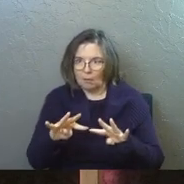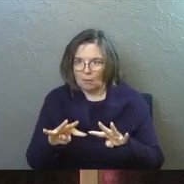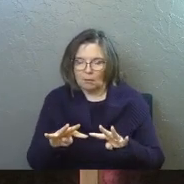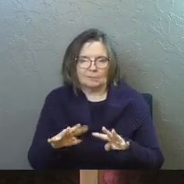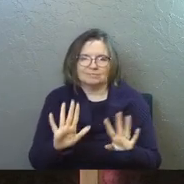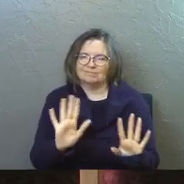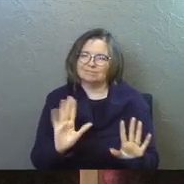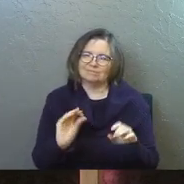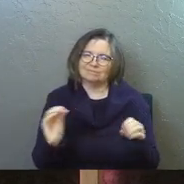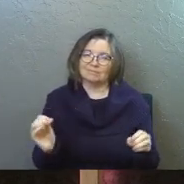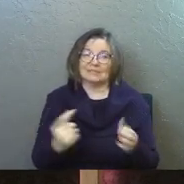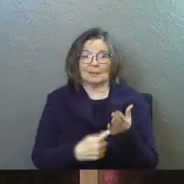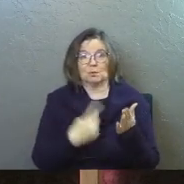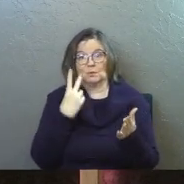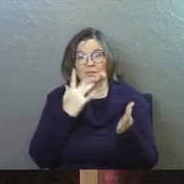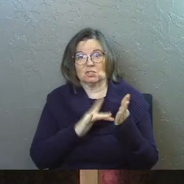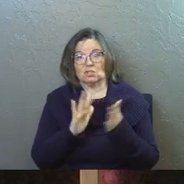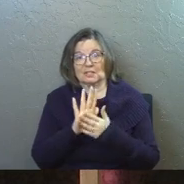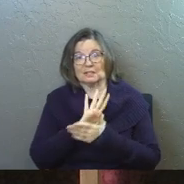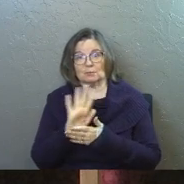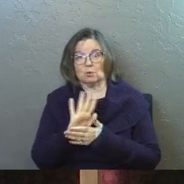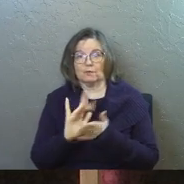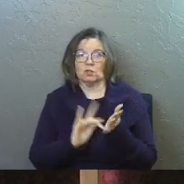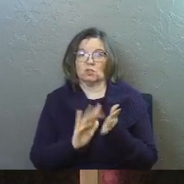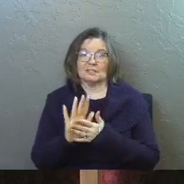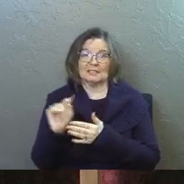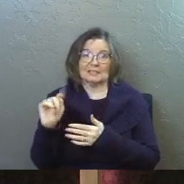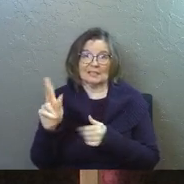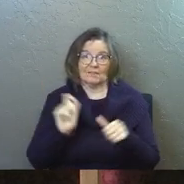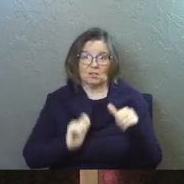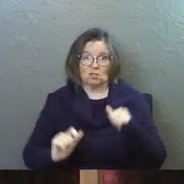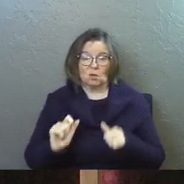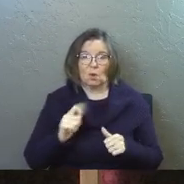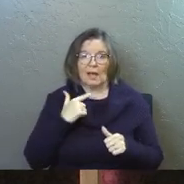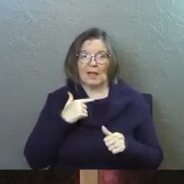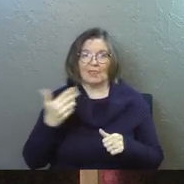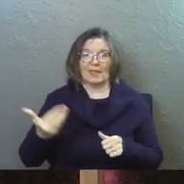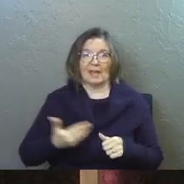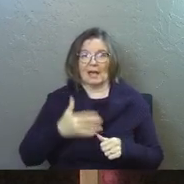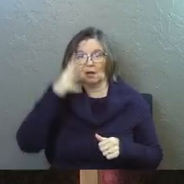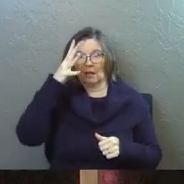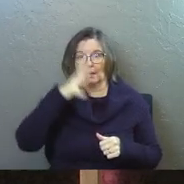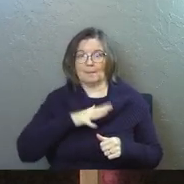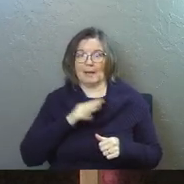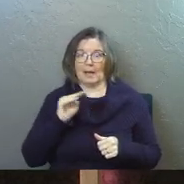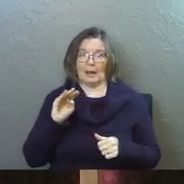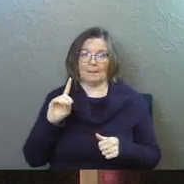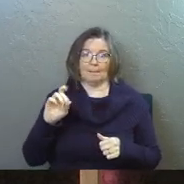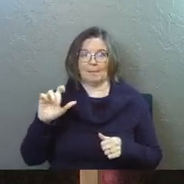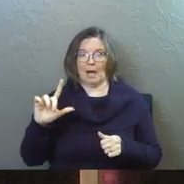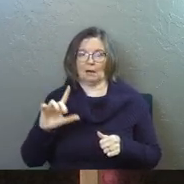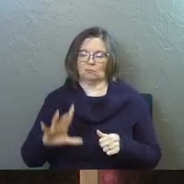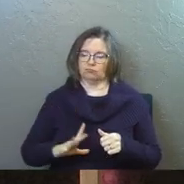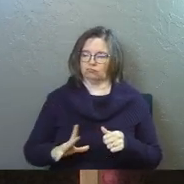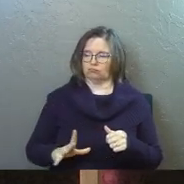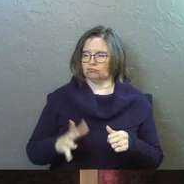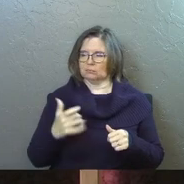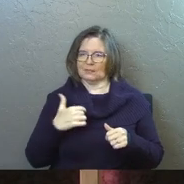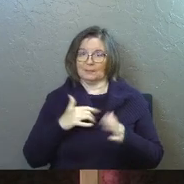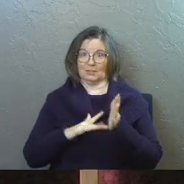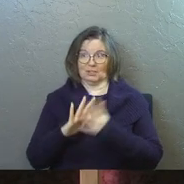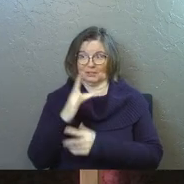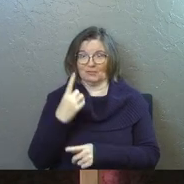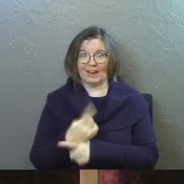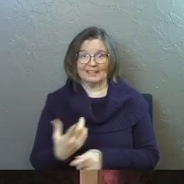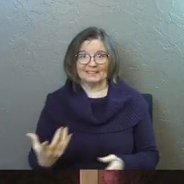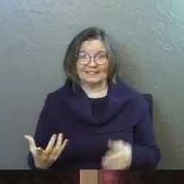himself. Sometimes you see Jesus movies or Jesus TV shows and they hire a male model to be Jesus. Right?